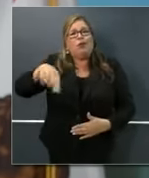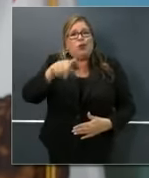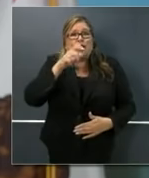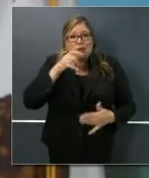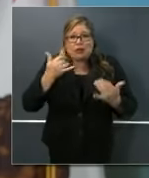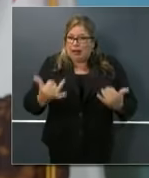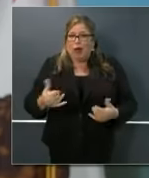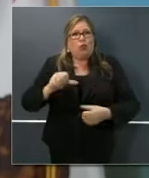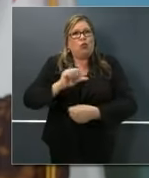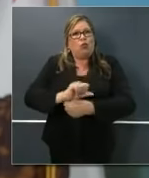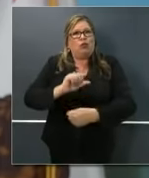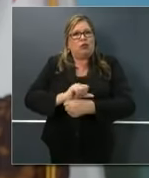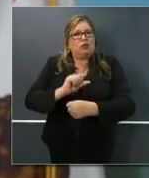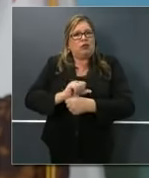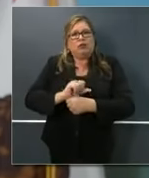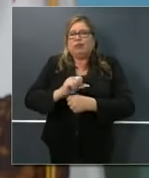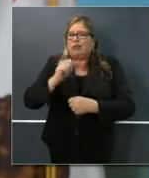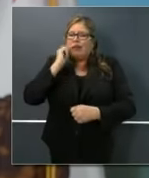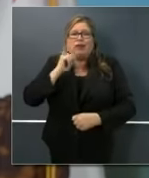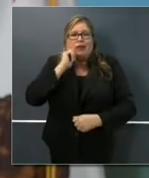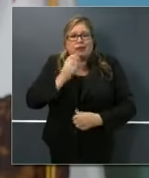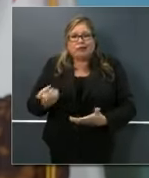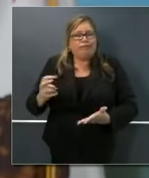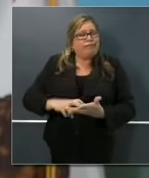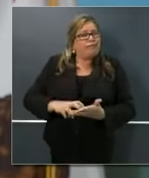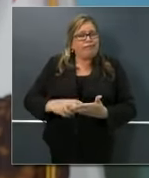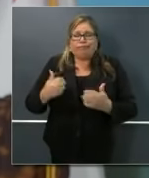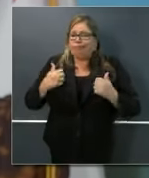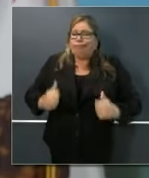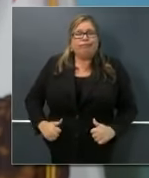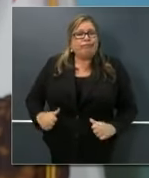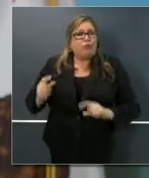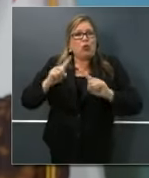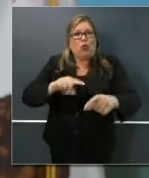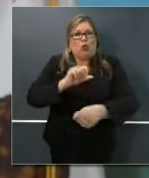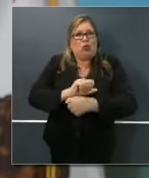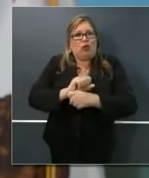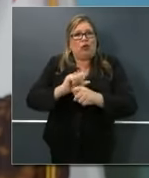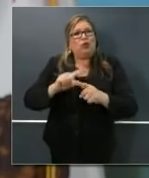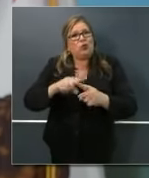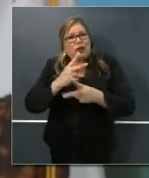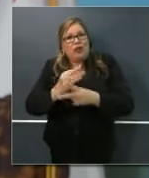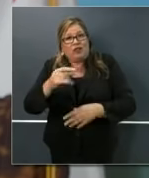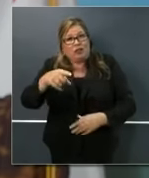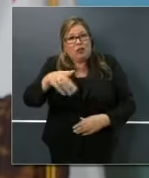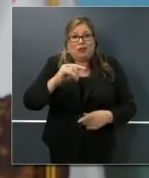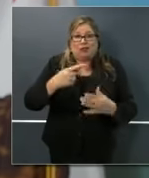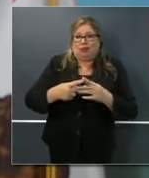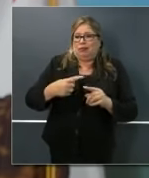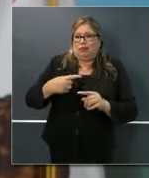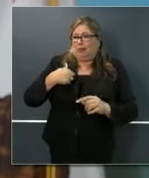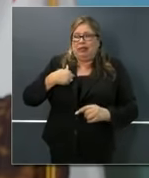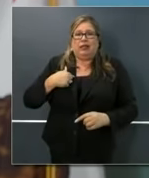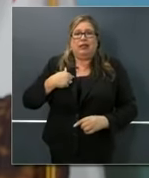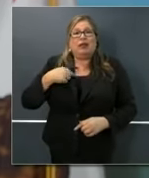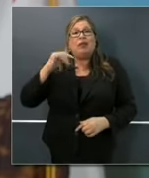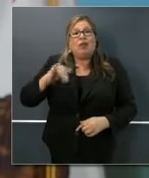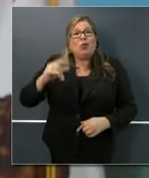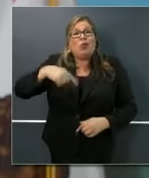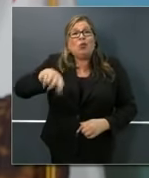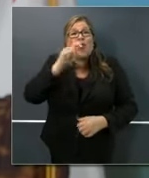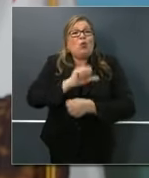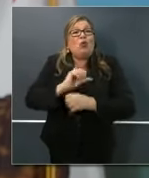to take care of you and me. And that's the folks on the front lines of our food delivery system.